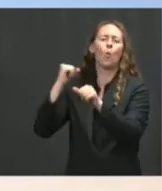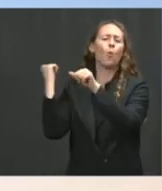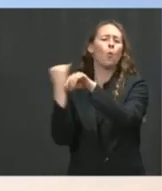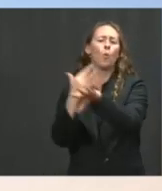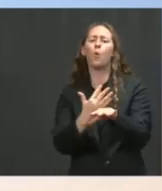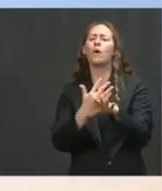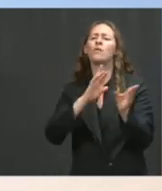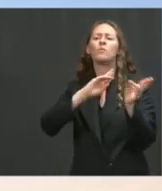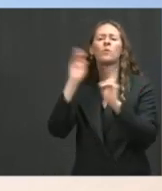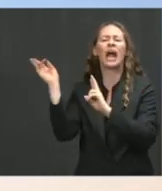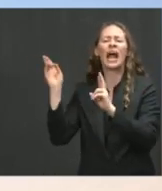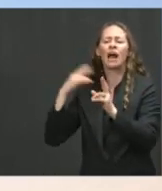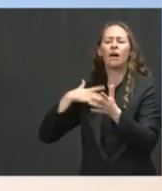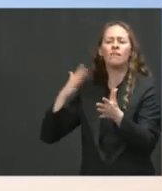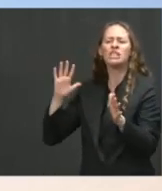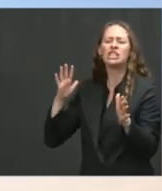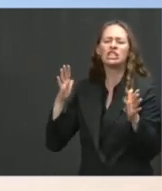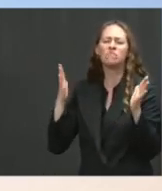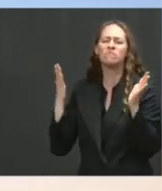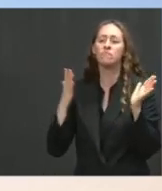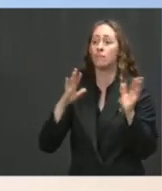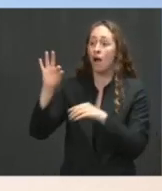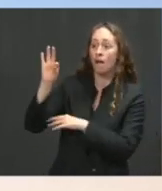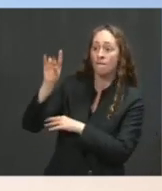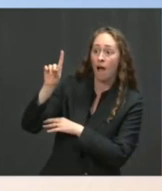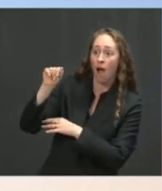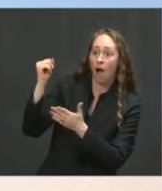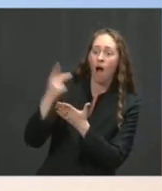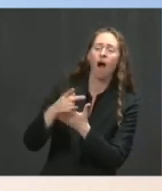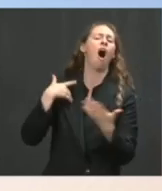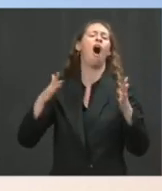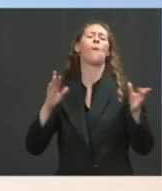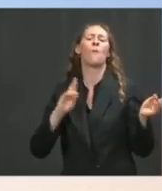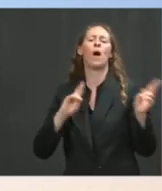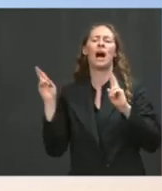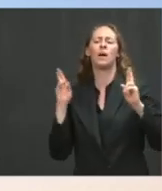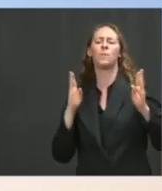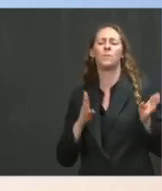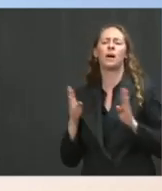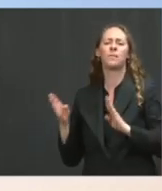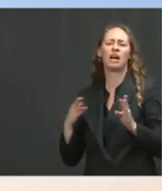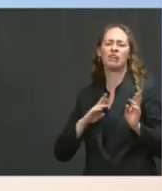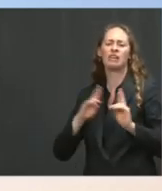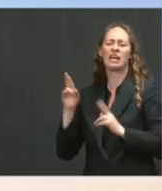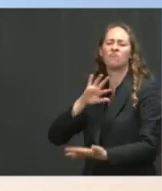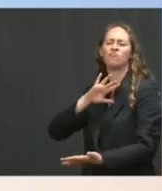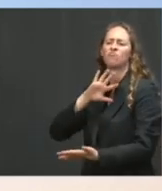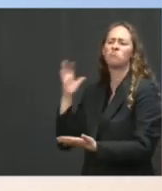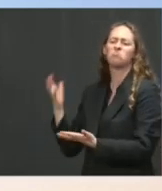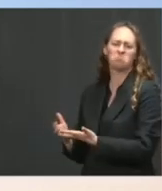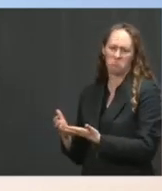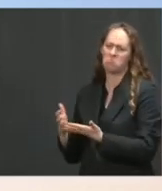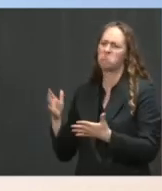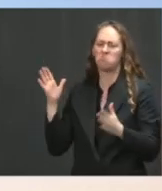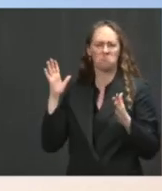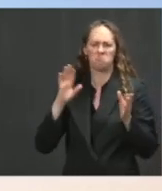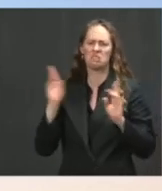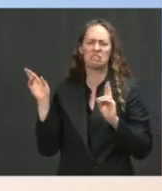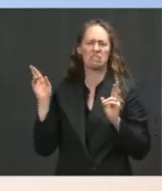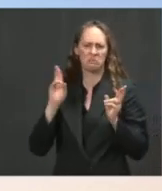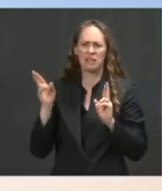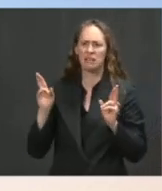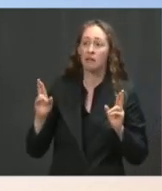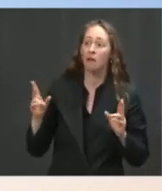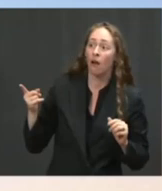FDA. So that has been in our planning processes for months now, and certainly we've planned for this contingency, and we'll wait for a formal announcement.